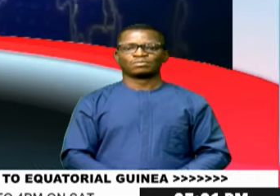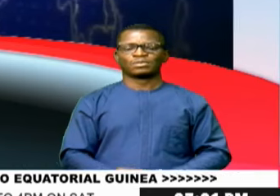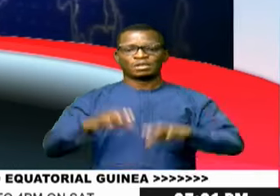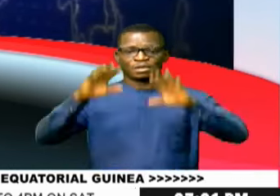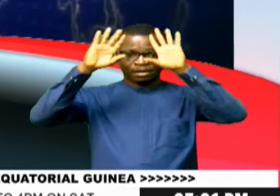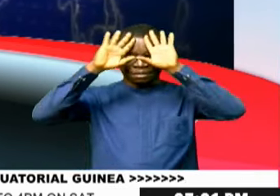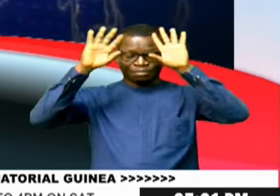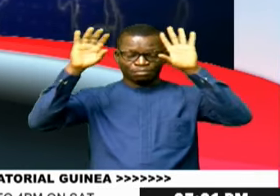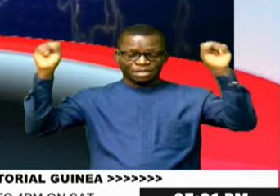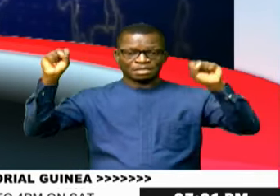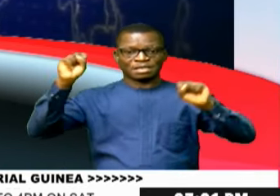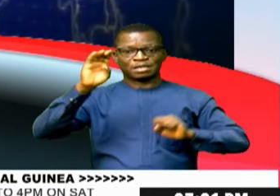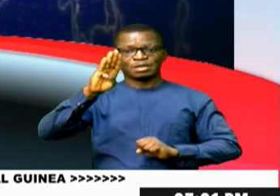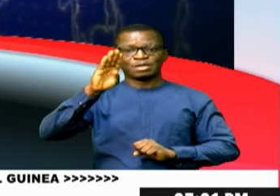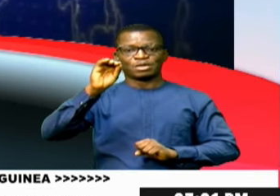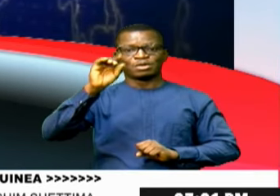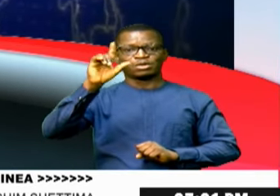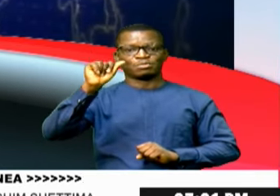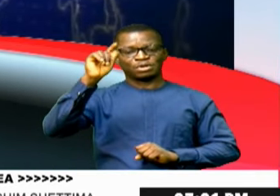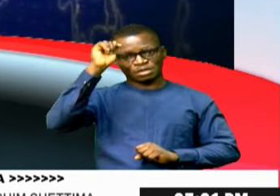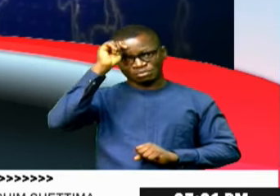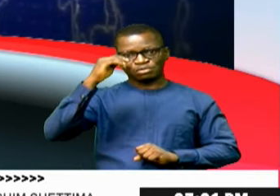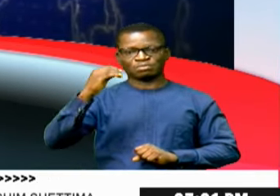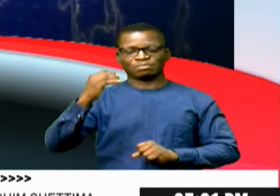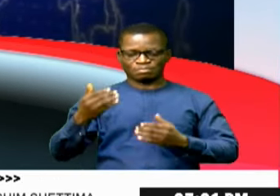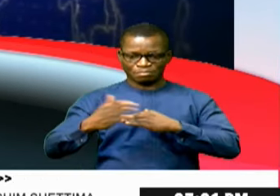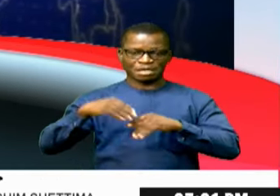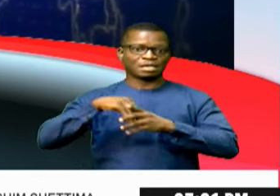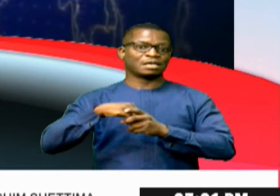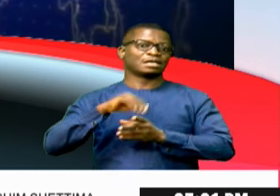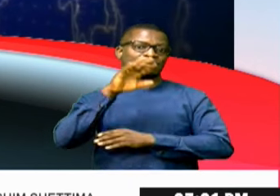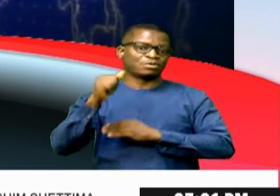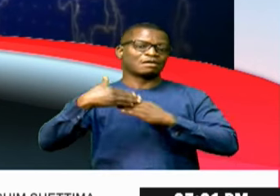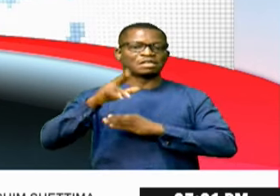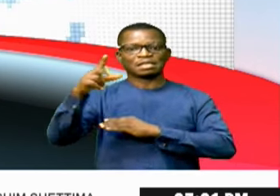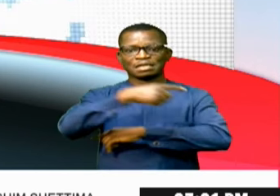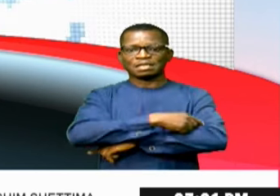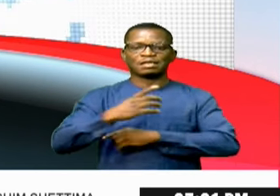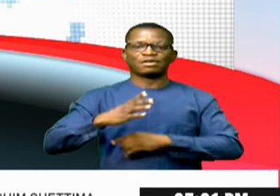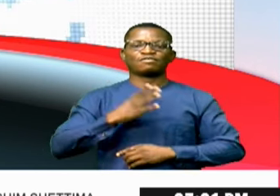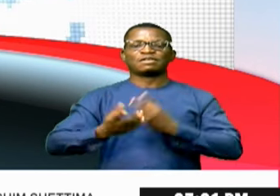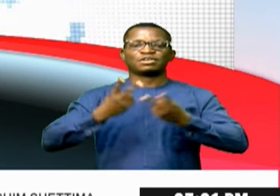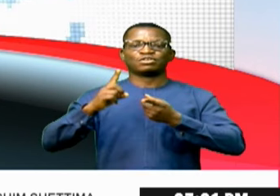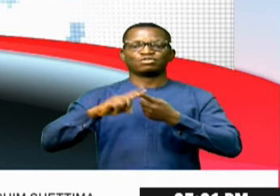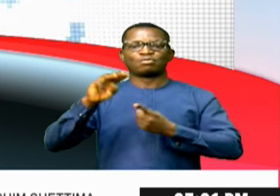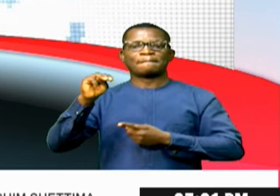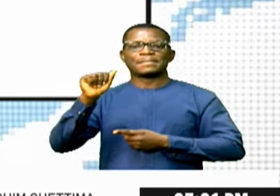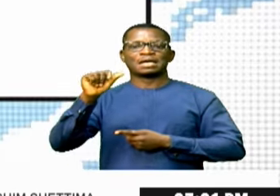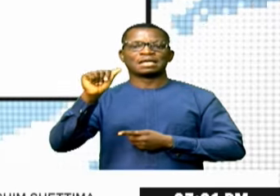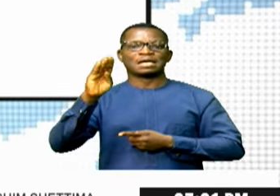President Balad Tinibu has returned to Abuja after a three-day official visit to Malabo, Equatoria, Guinea.